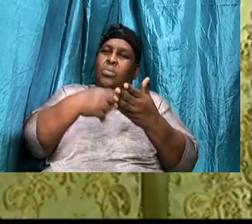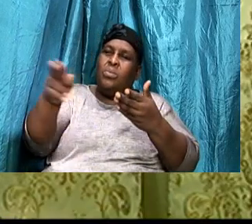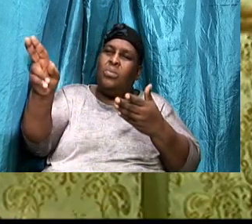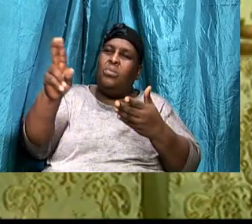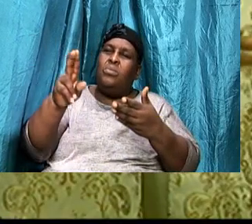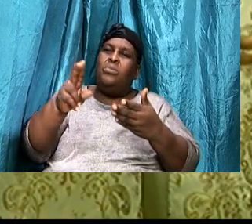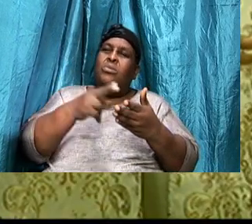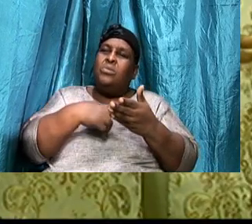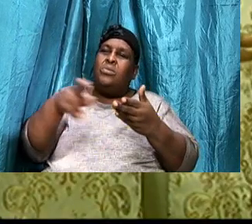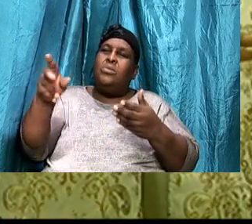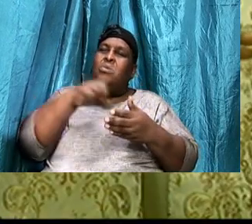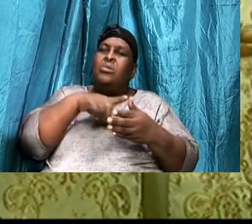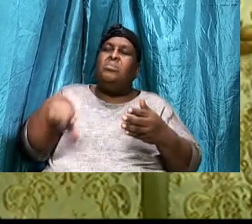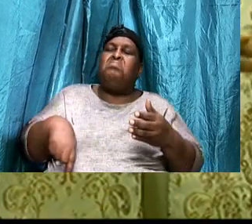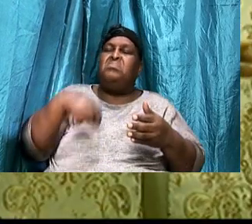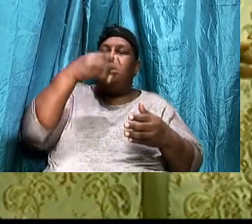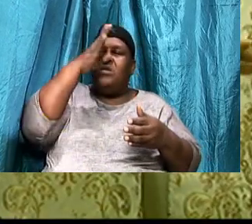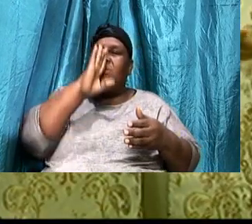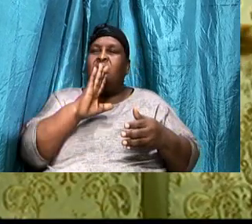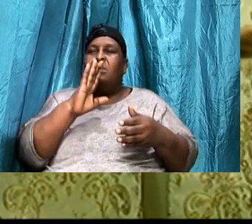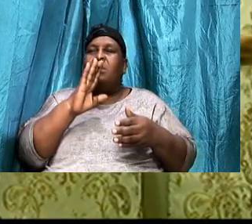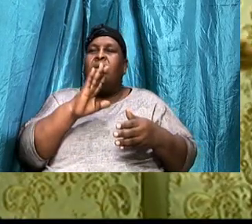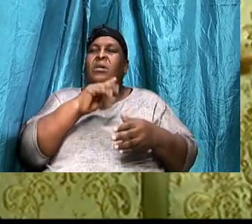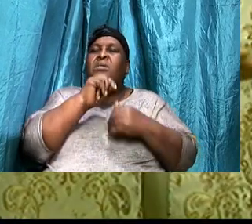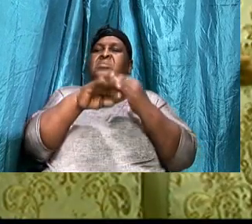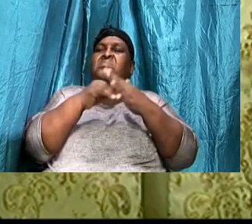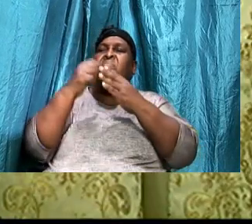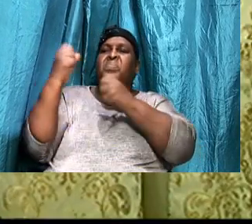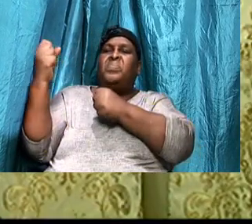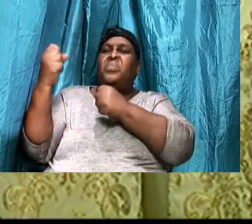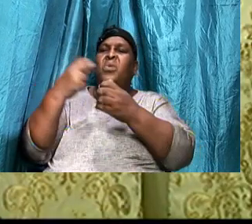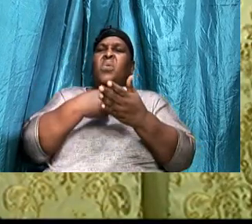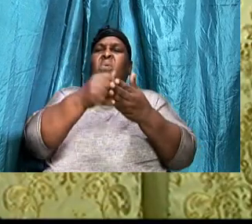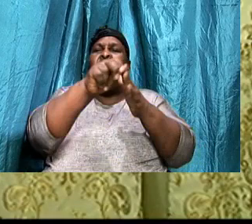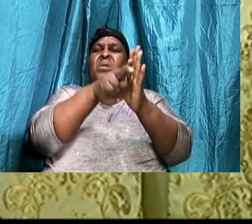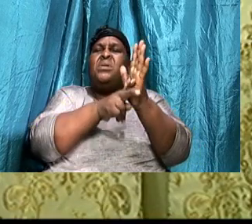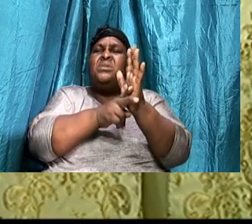Holiness, Is the position, Of heaven,